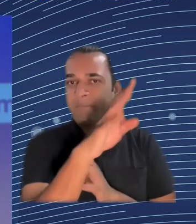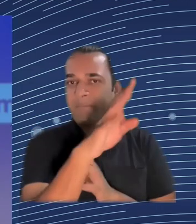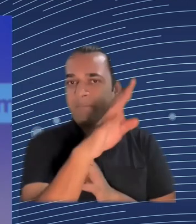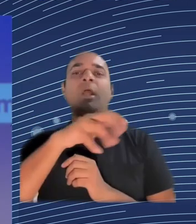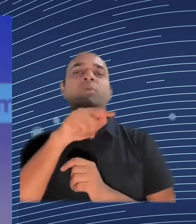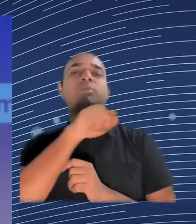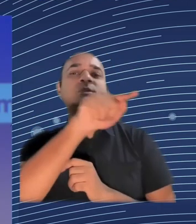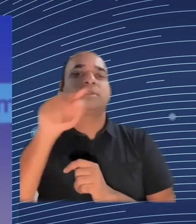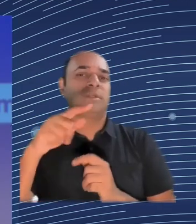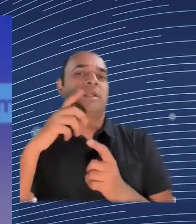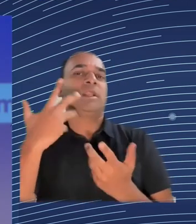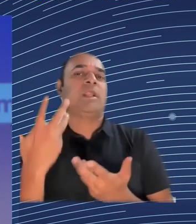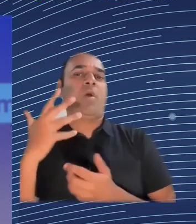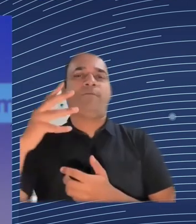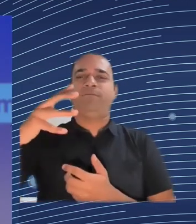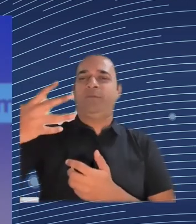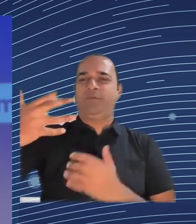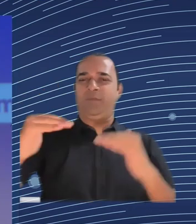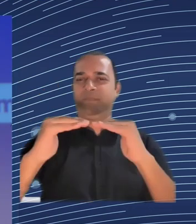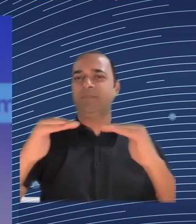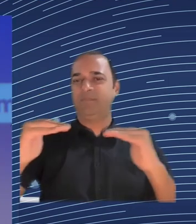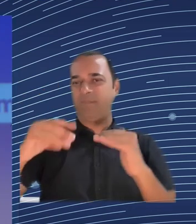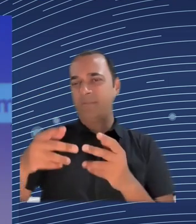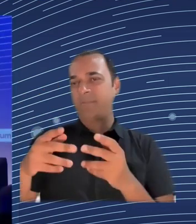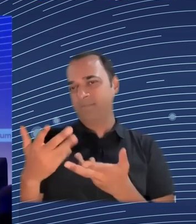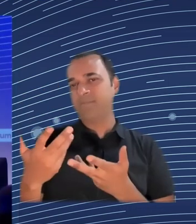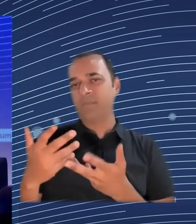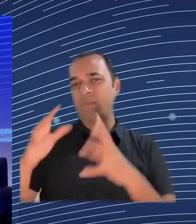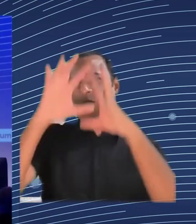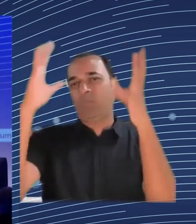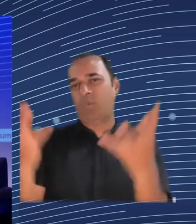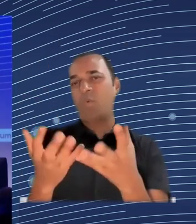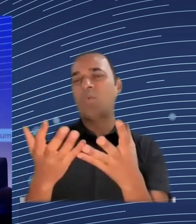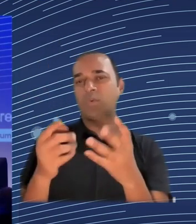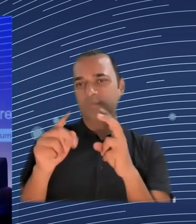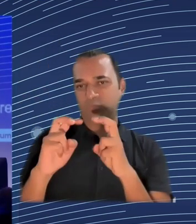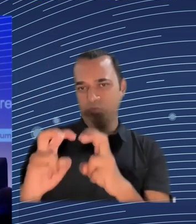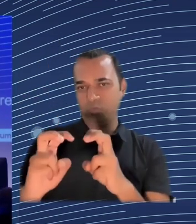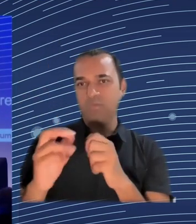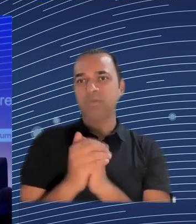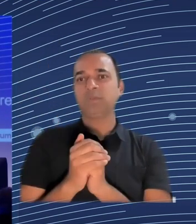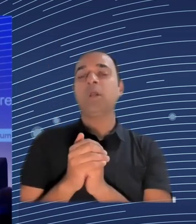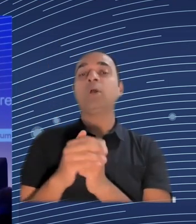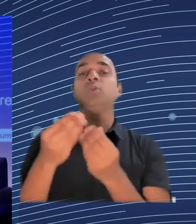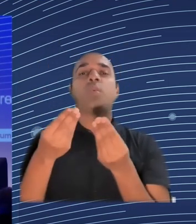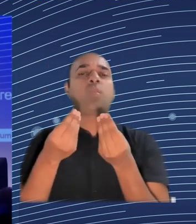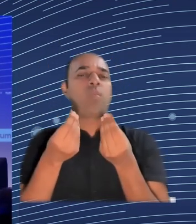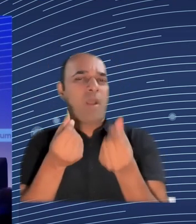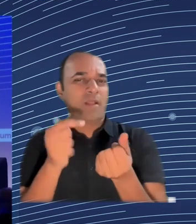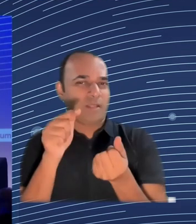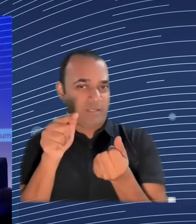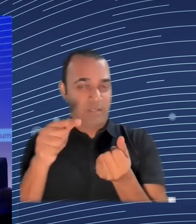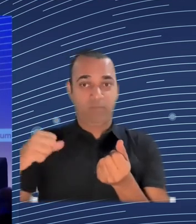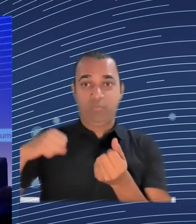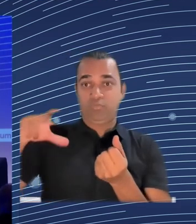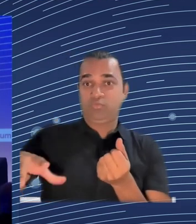I think the ideas that have been put here are fantastic in that respect. Yeah, I think both of your comments are excellent contributions on that one. Thanks a lot. I